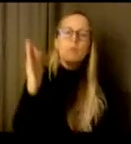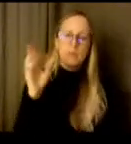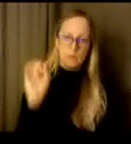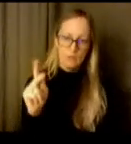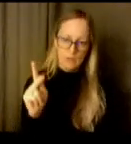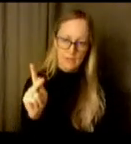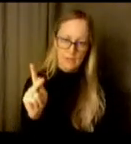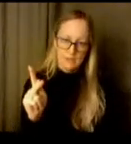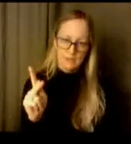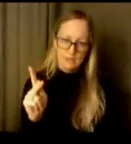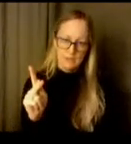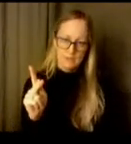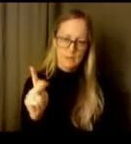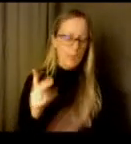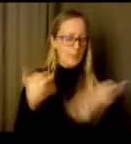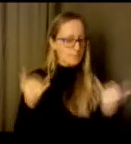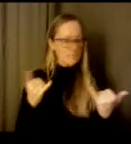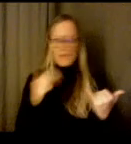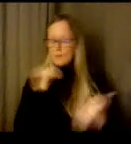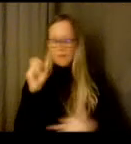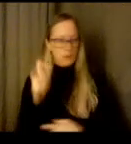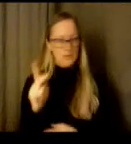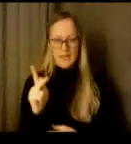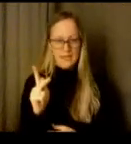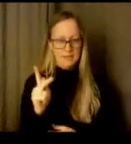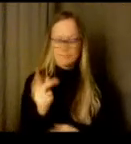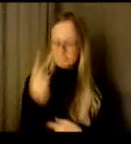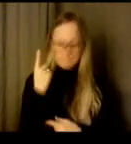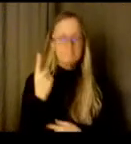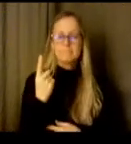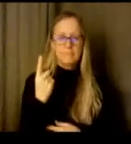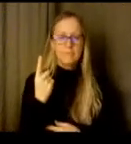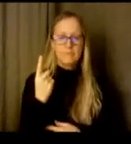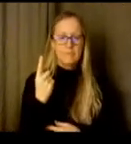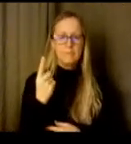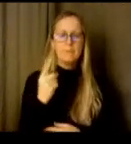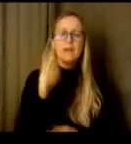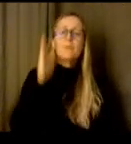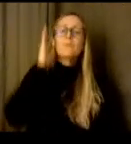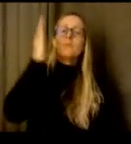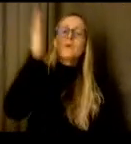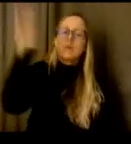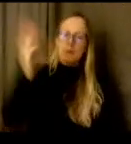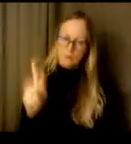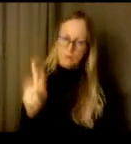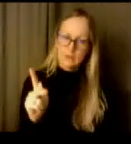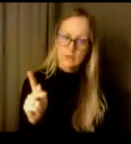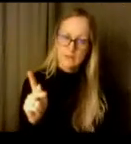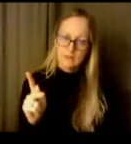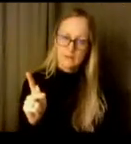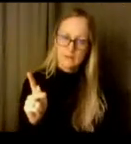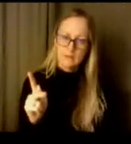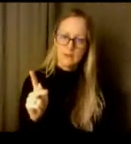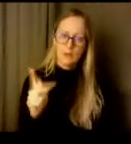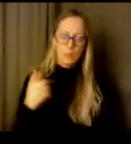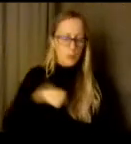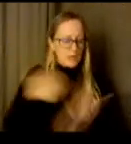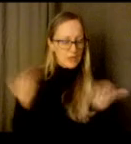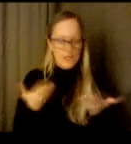arms and we're gonna get through this and this too shall pass and we're gonna come out on the other end and we're here to help um